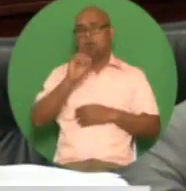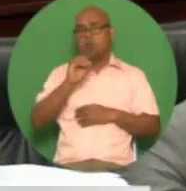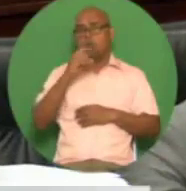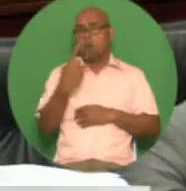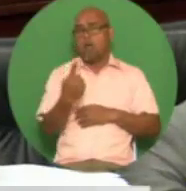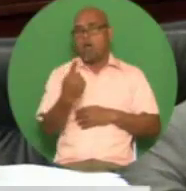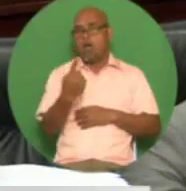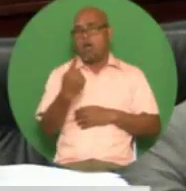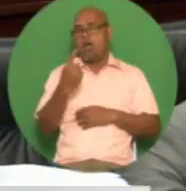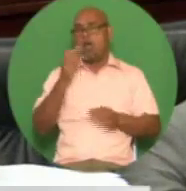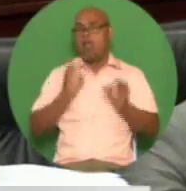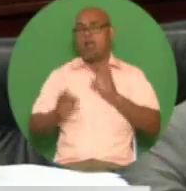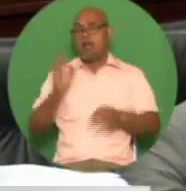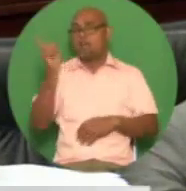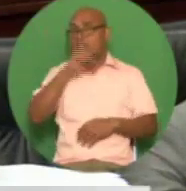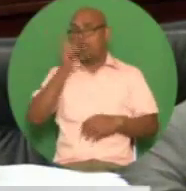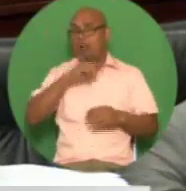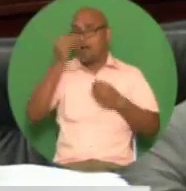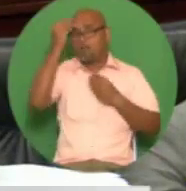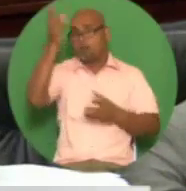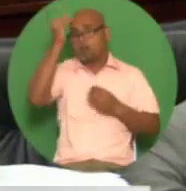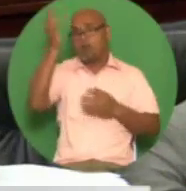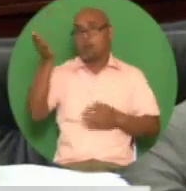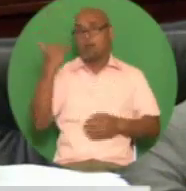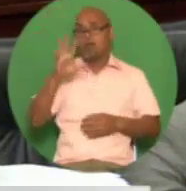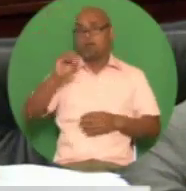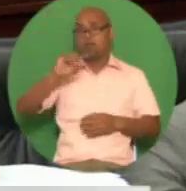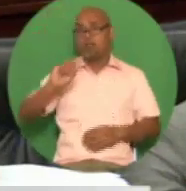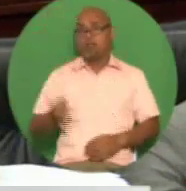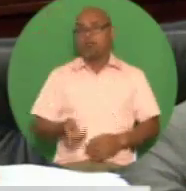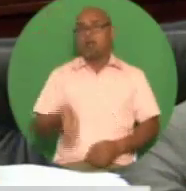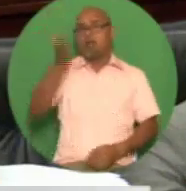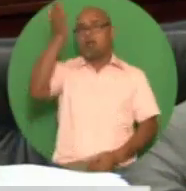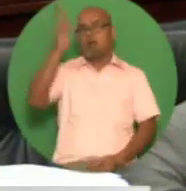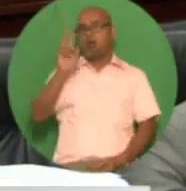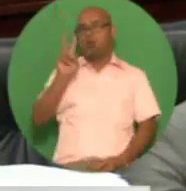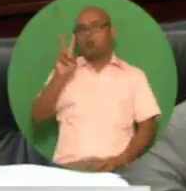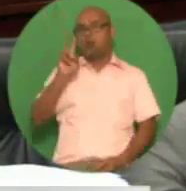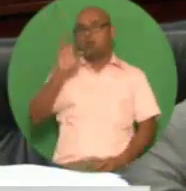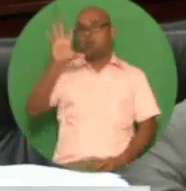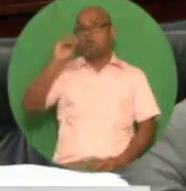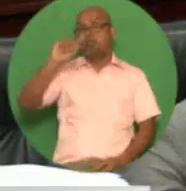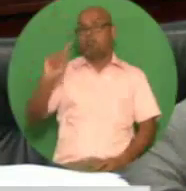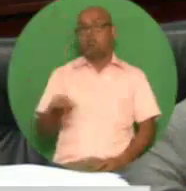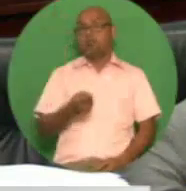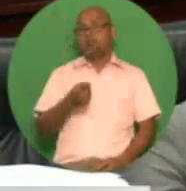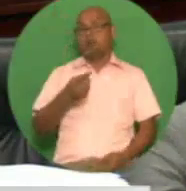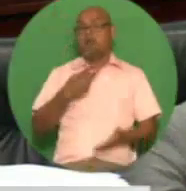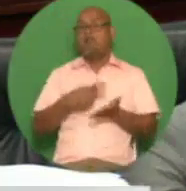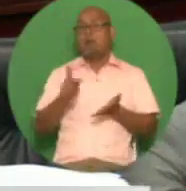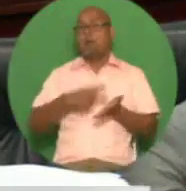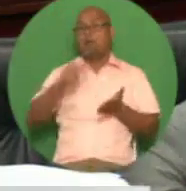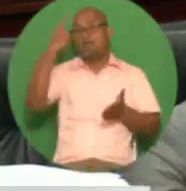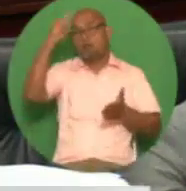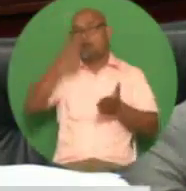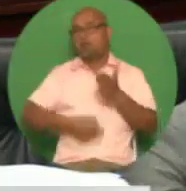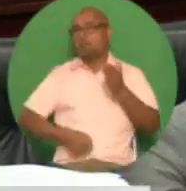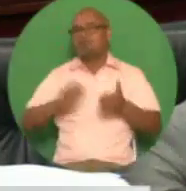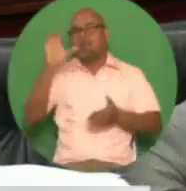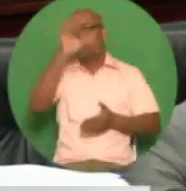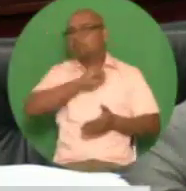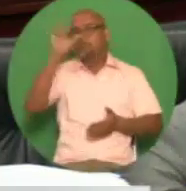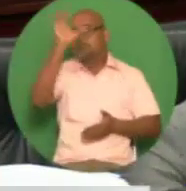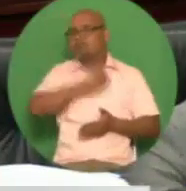respect of fraud from 50 000 to 250 000 as the current sanctions are inadequate and under the